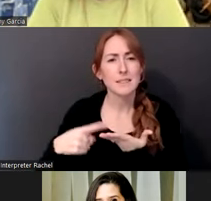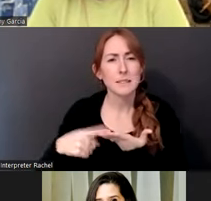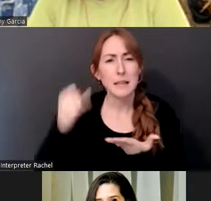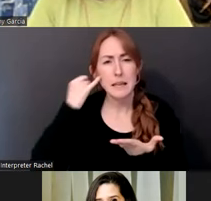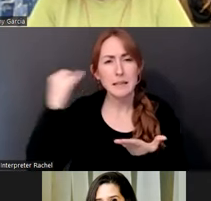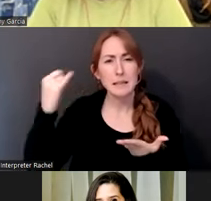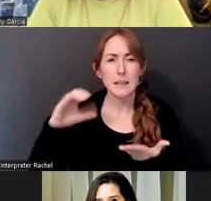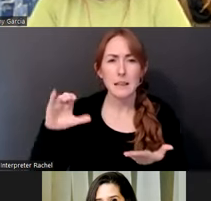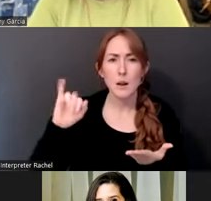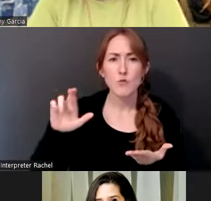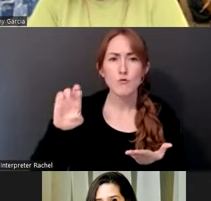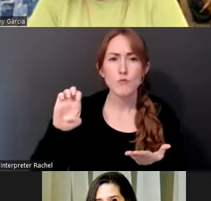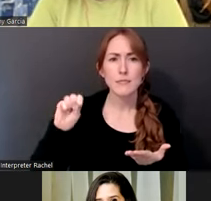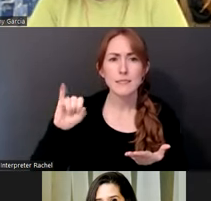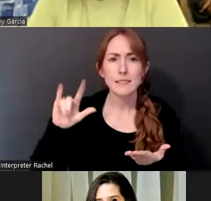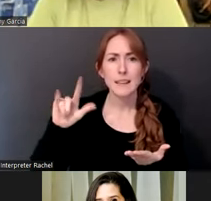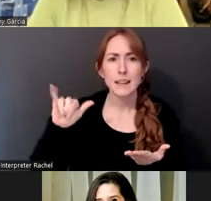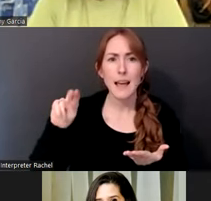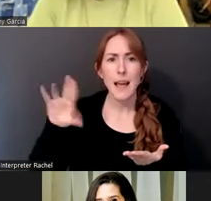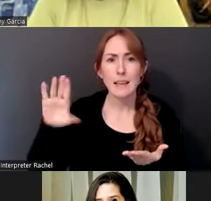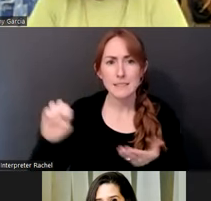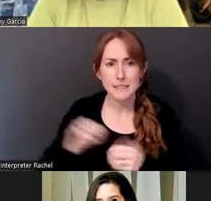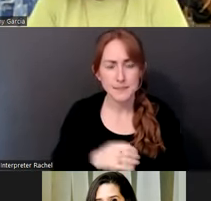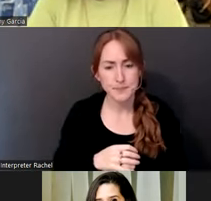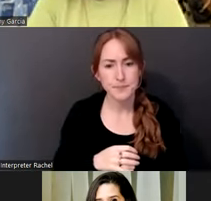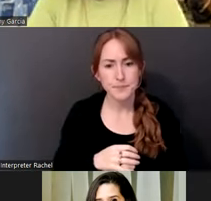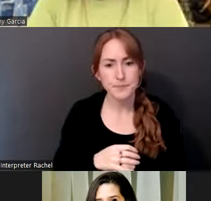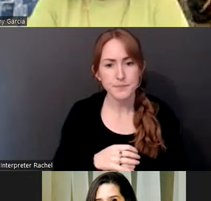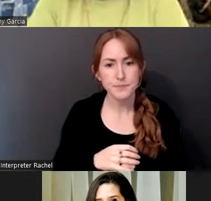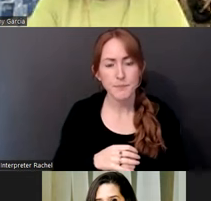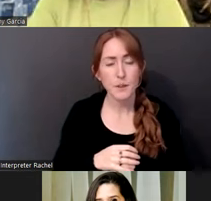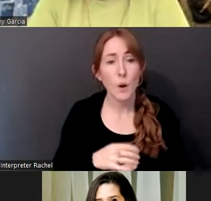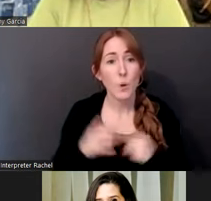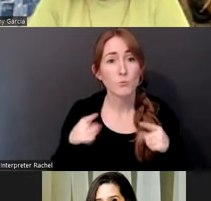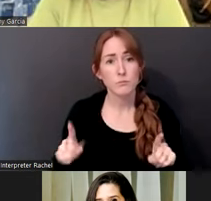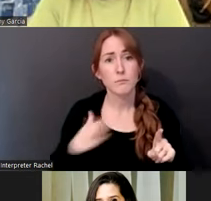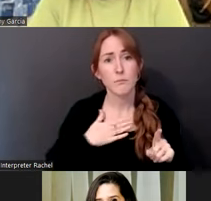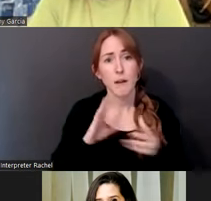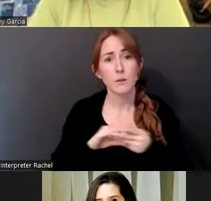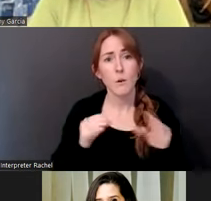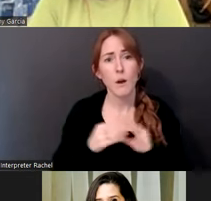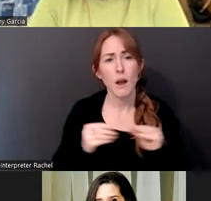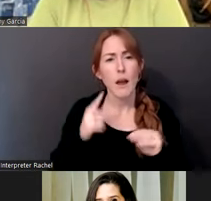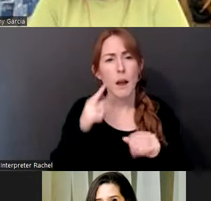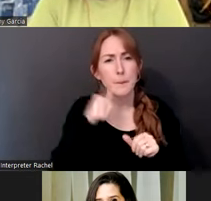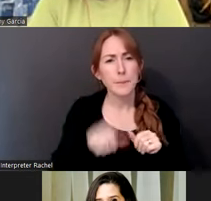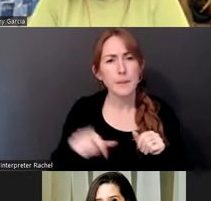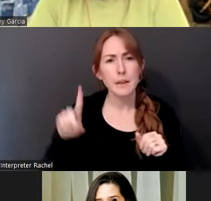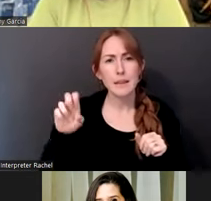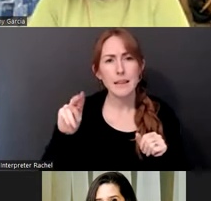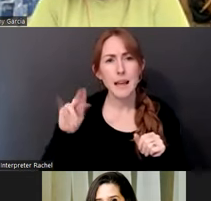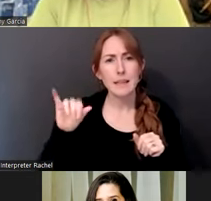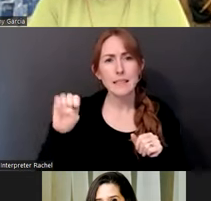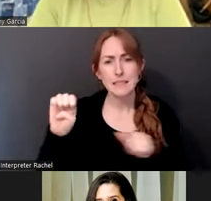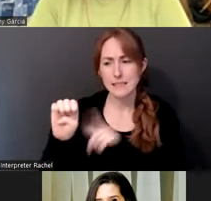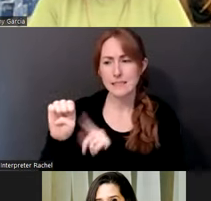telling our personal stories and I believe it was Denise. Um, she was talking about how she's leading this whole history